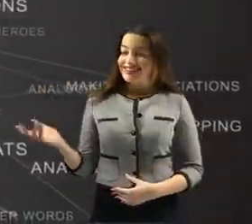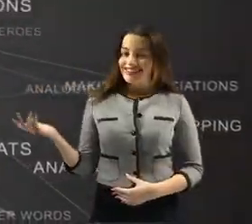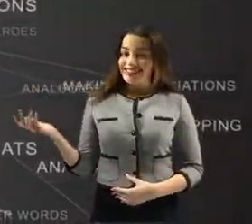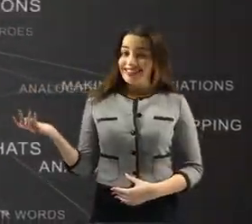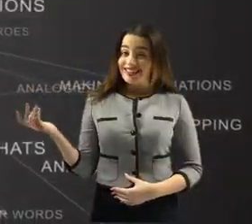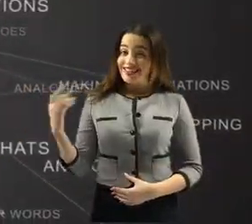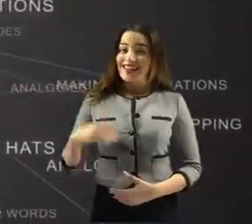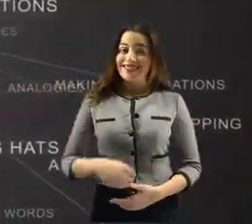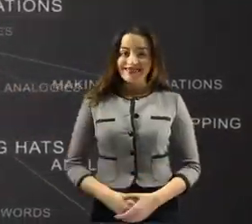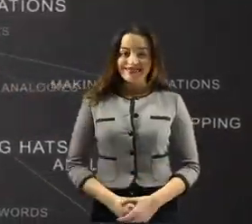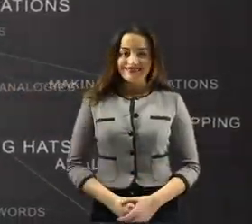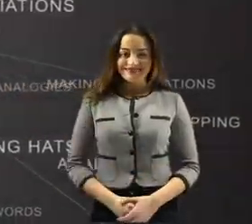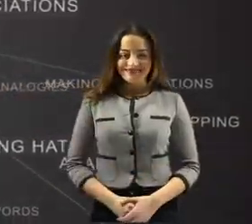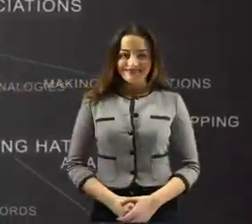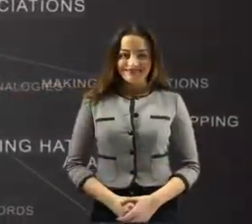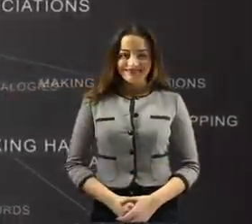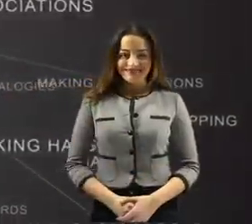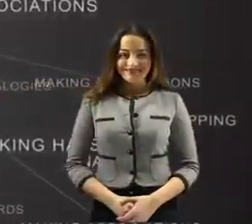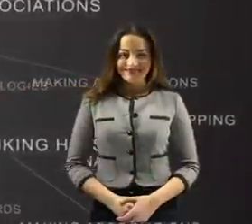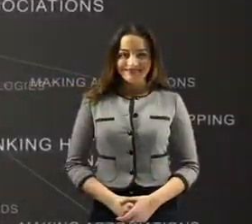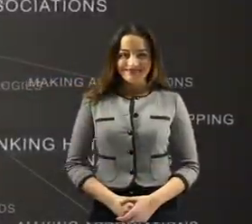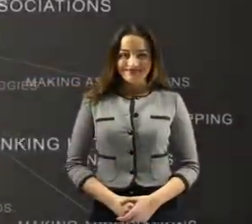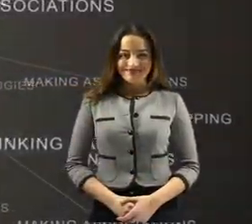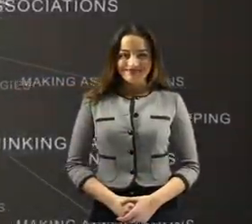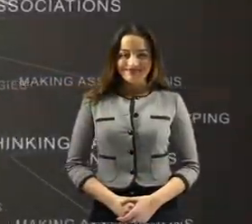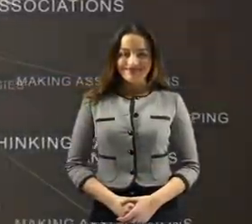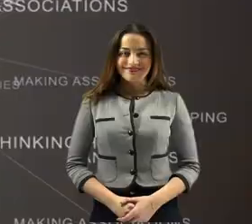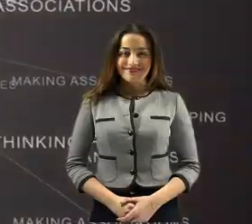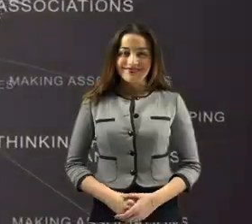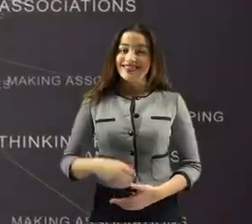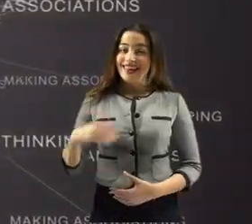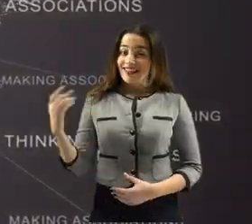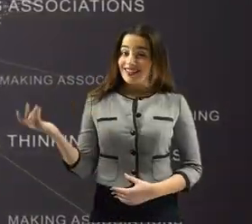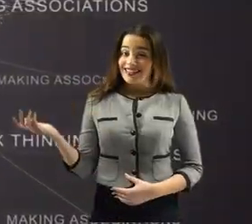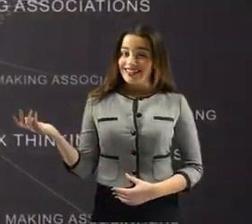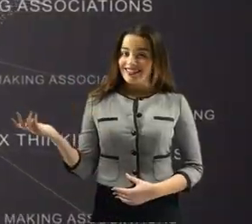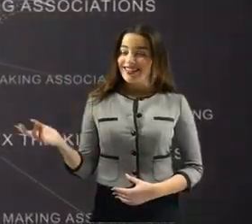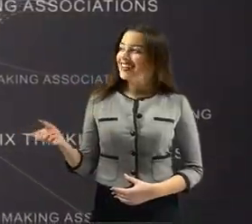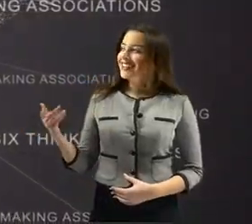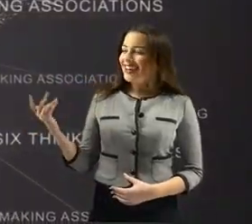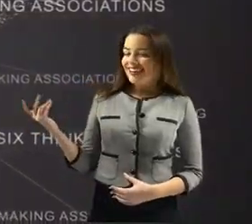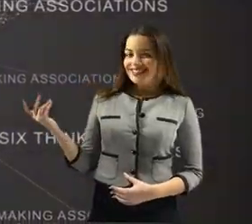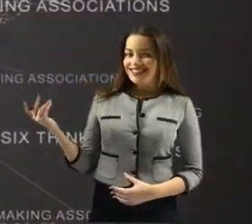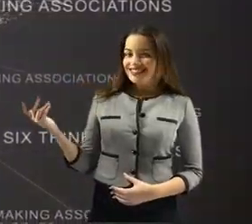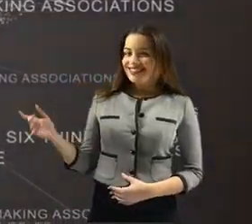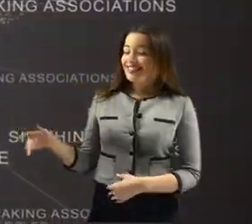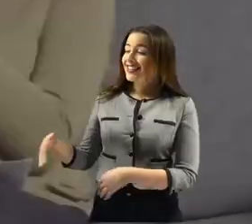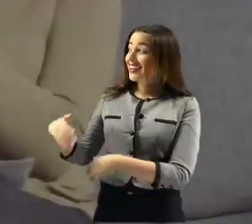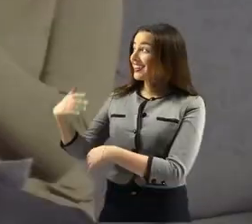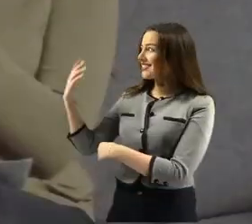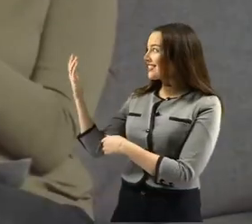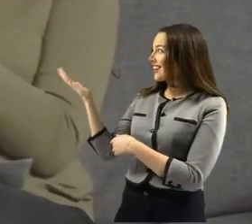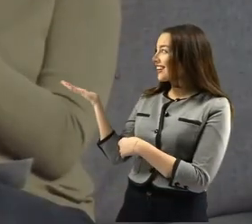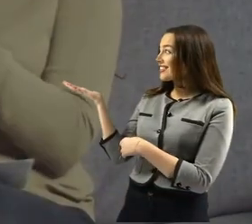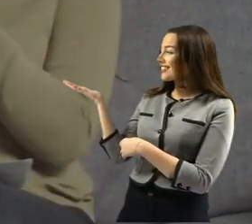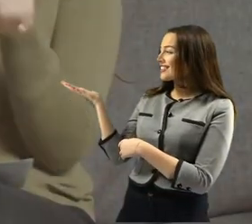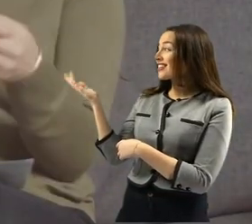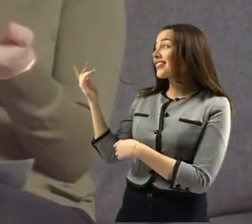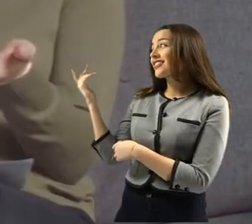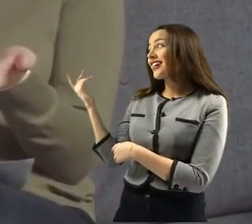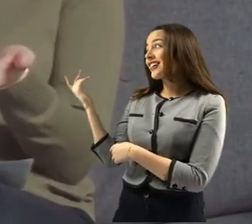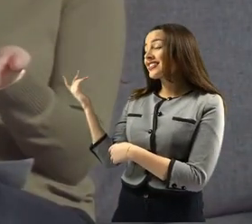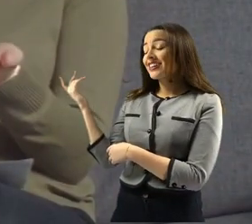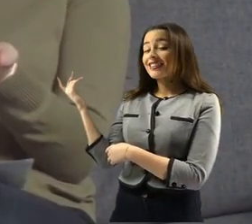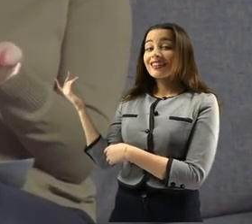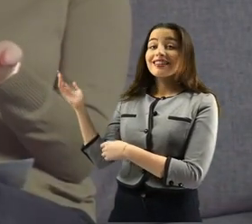their way of making sense of the world around them. We also delved into the realm of visual thinking and spatial cognition. Deaf